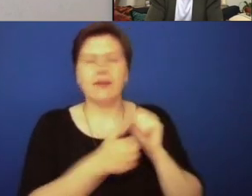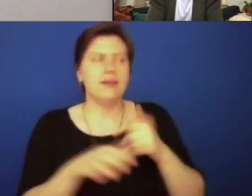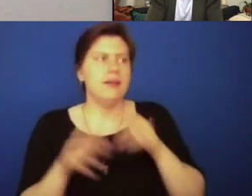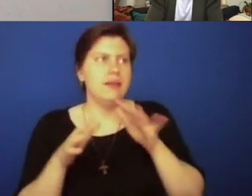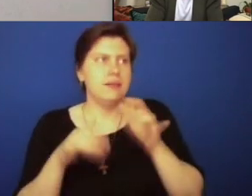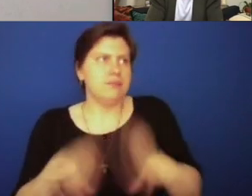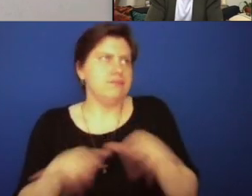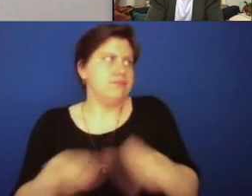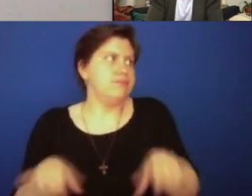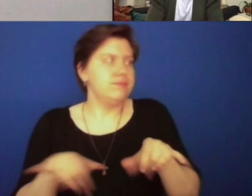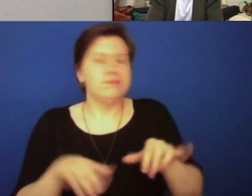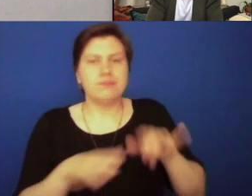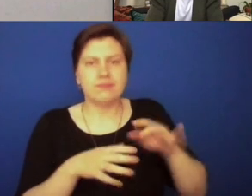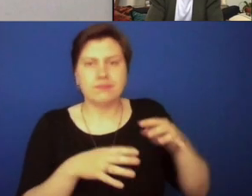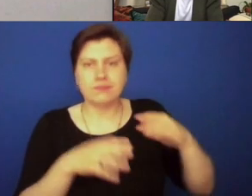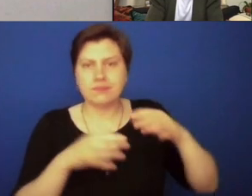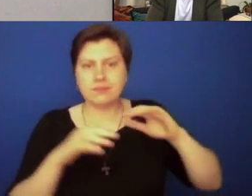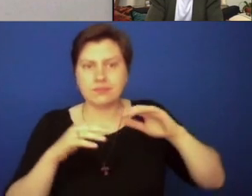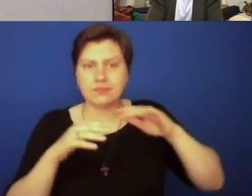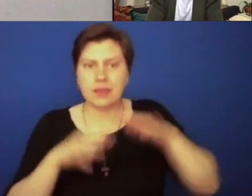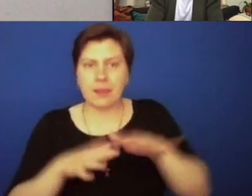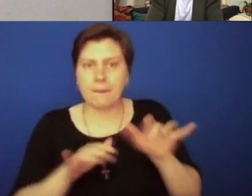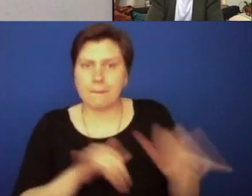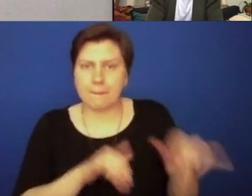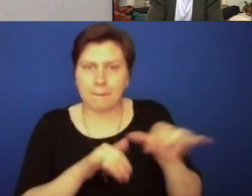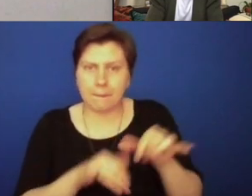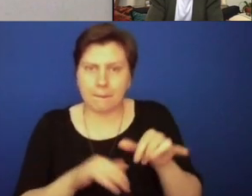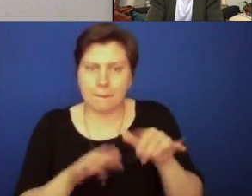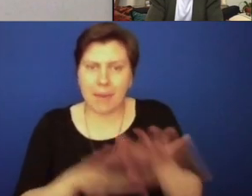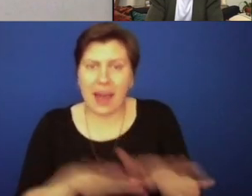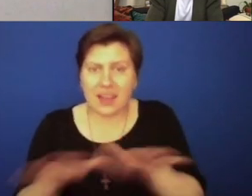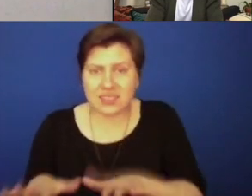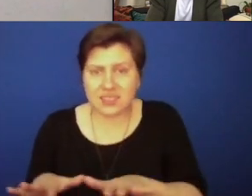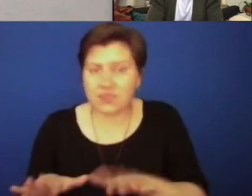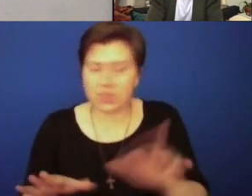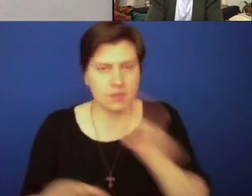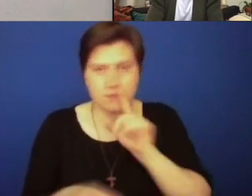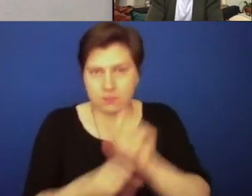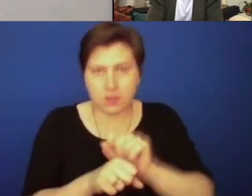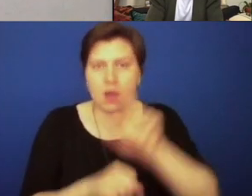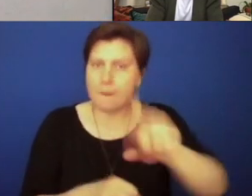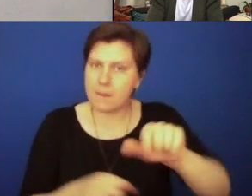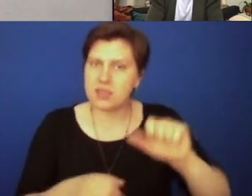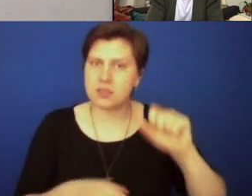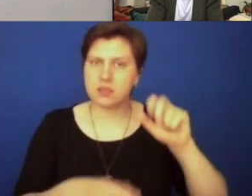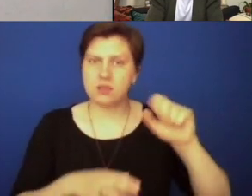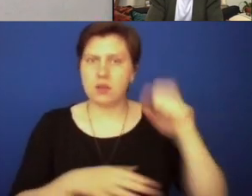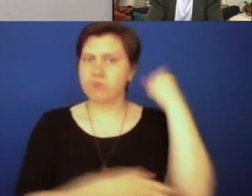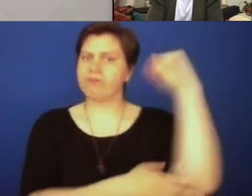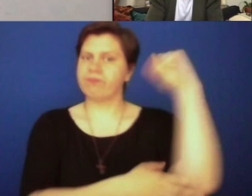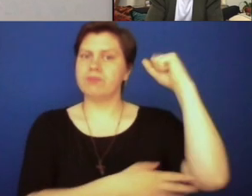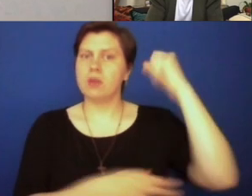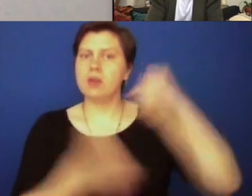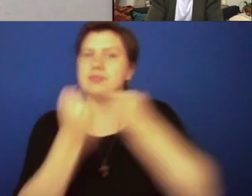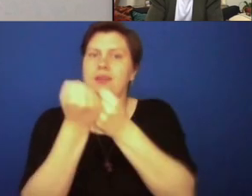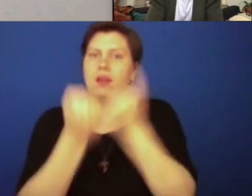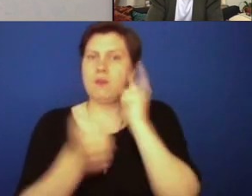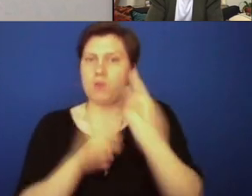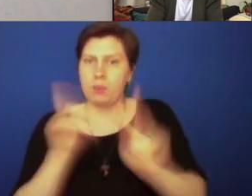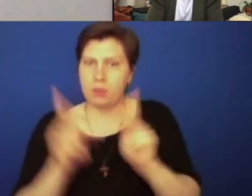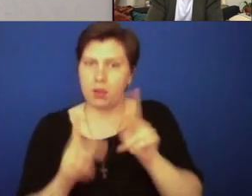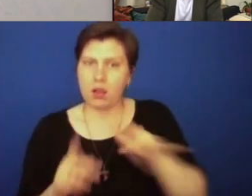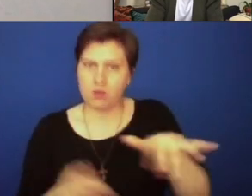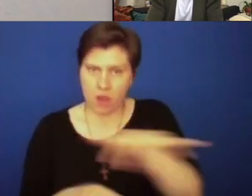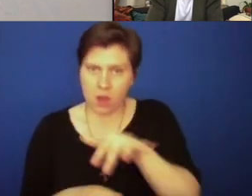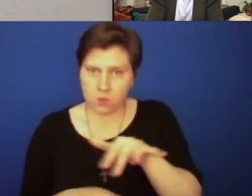really putting your work and faith into practice to stand up for those around you. And I like the term social